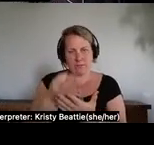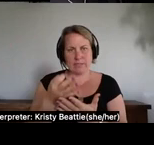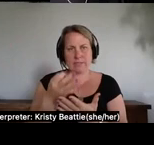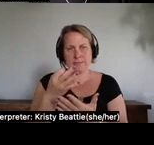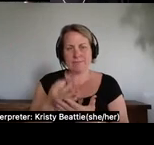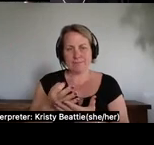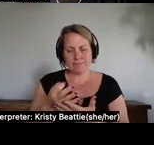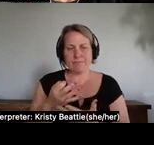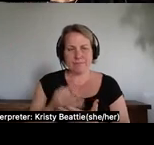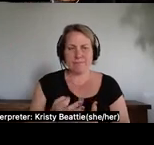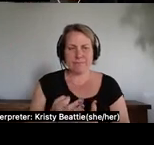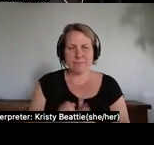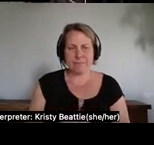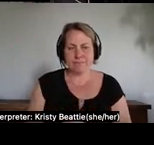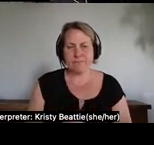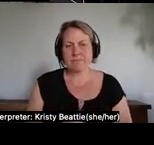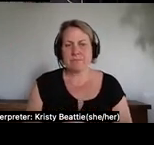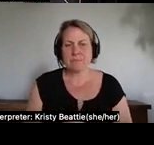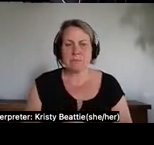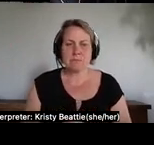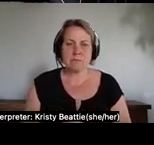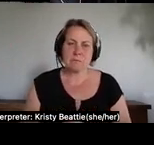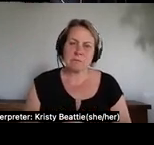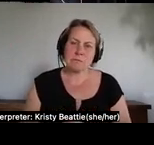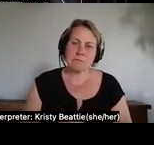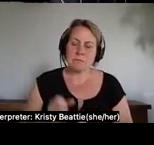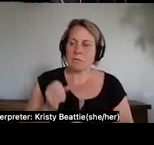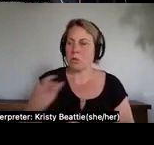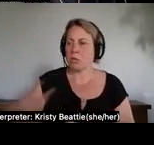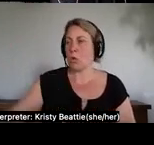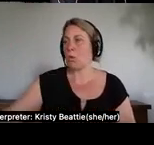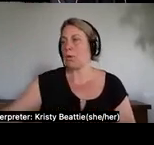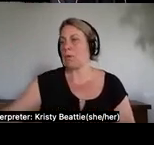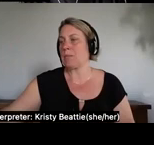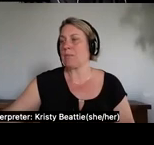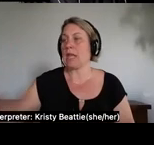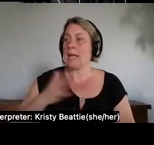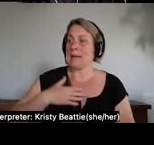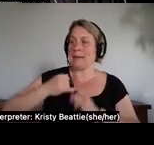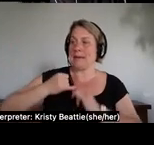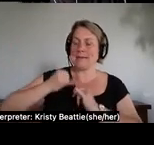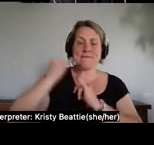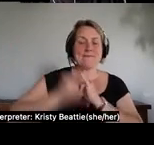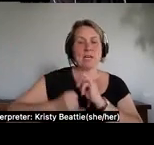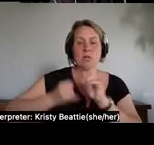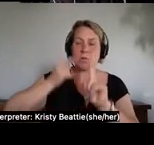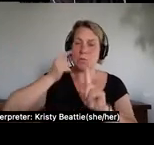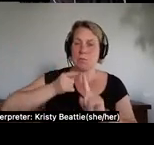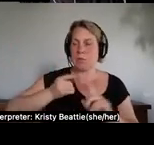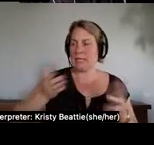so this final uh bullet here is one heart